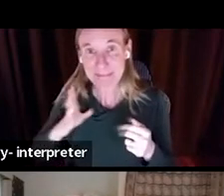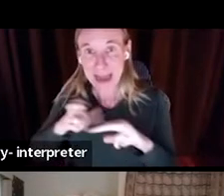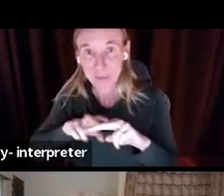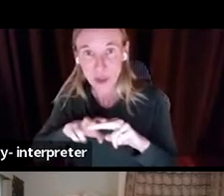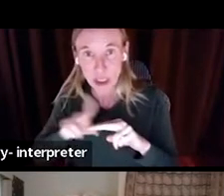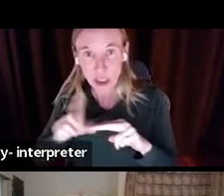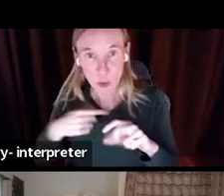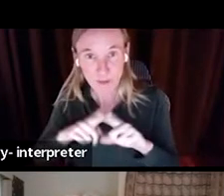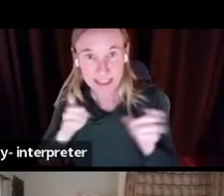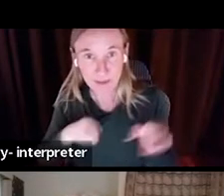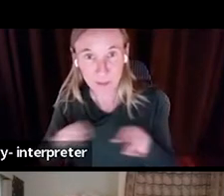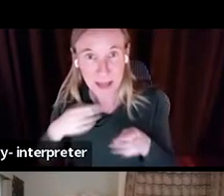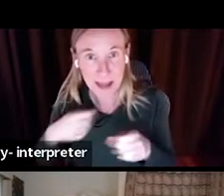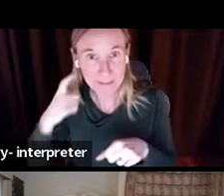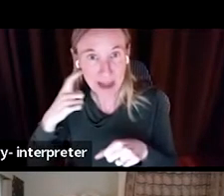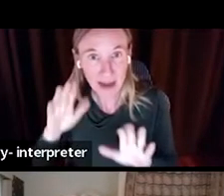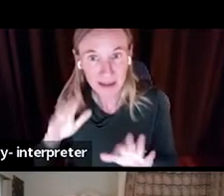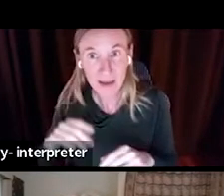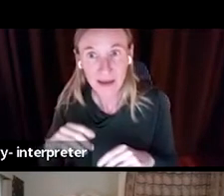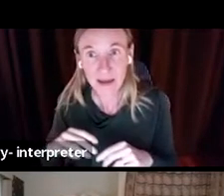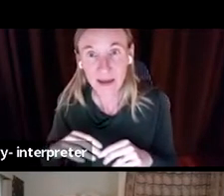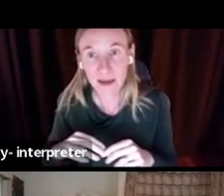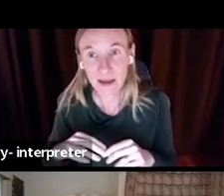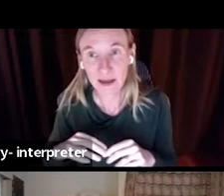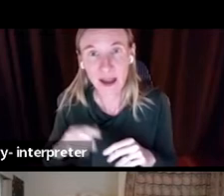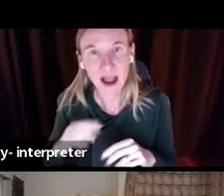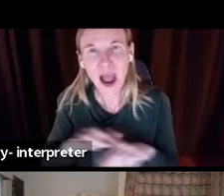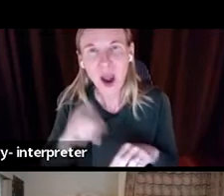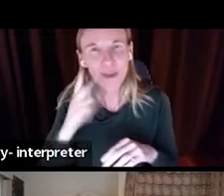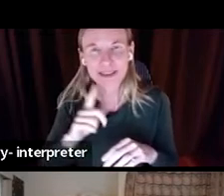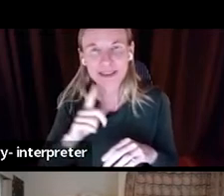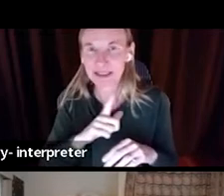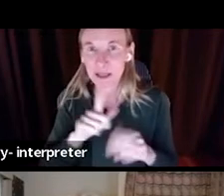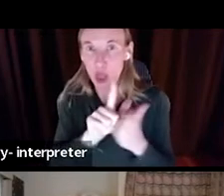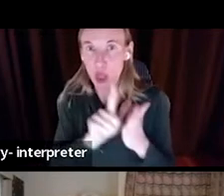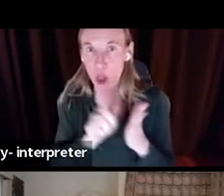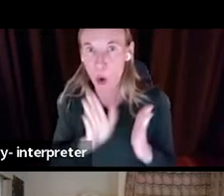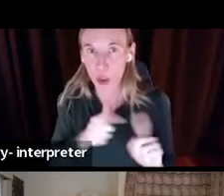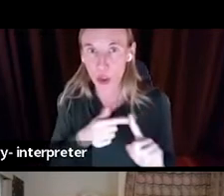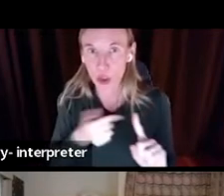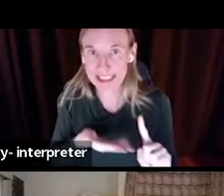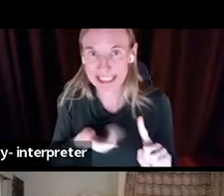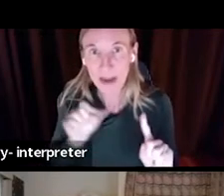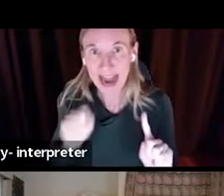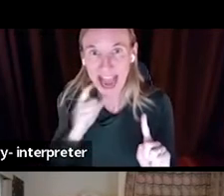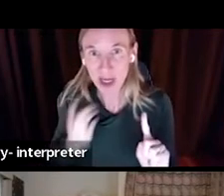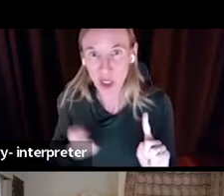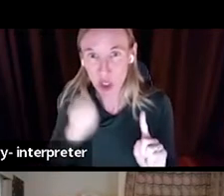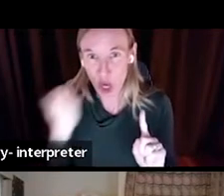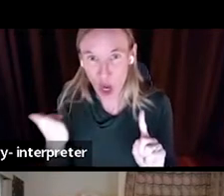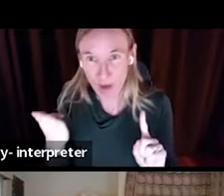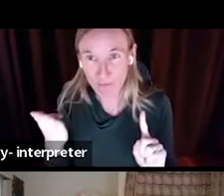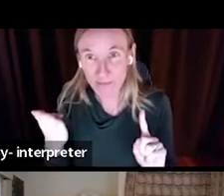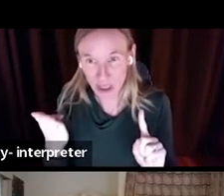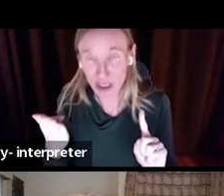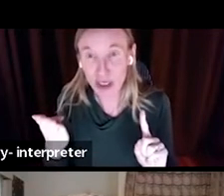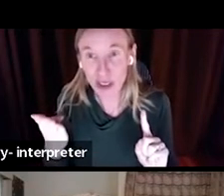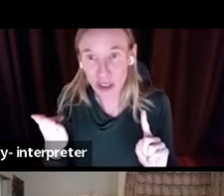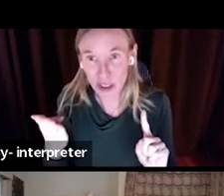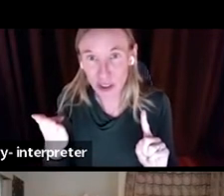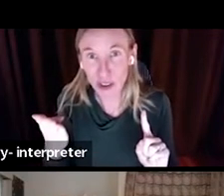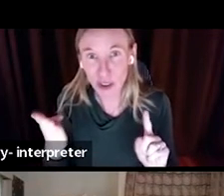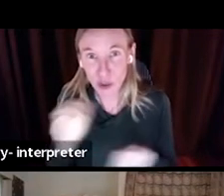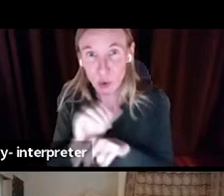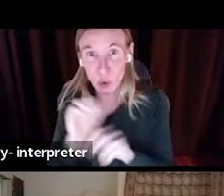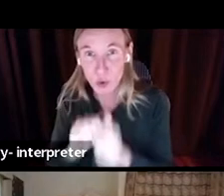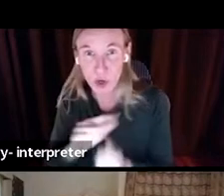I don't necessarily see legislative council here, but I could offer to get Laura